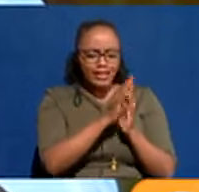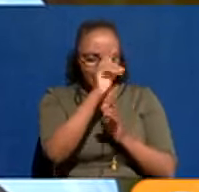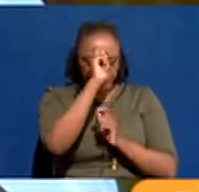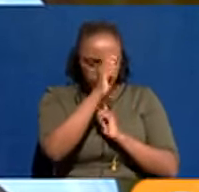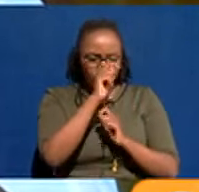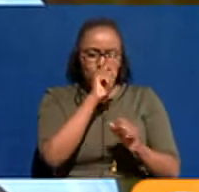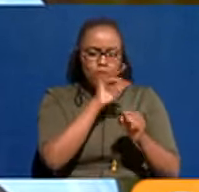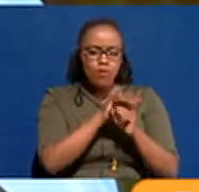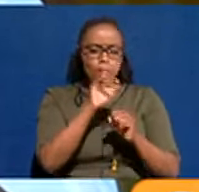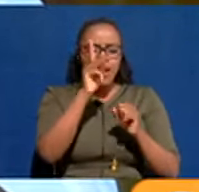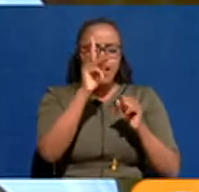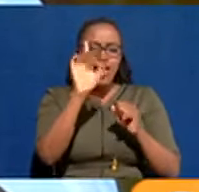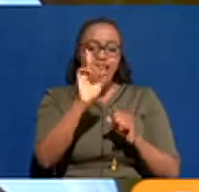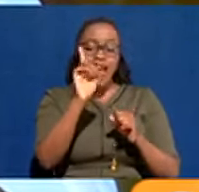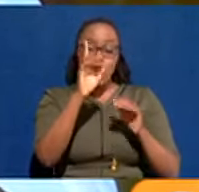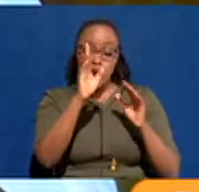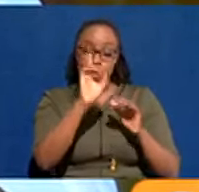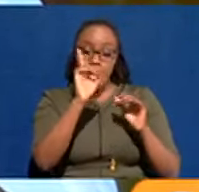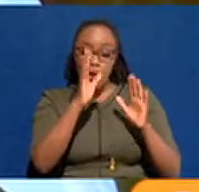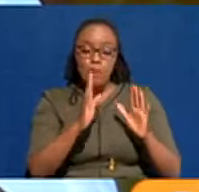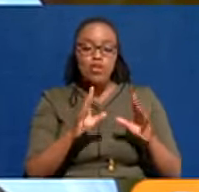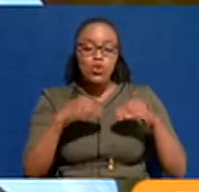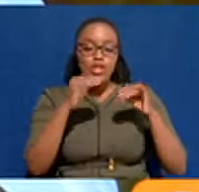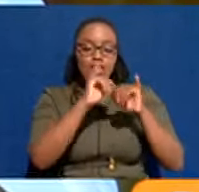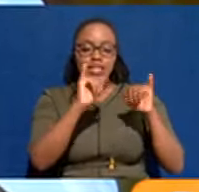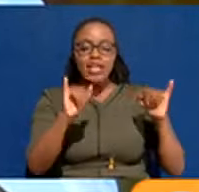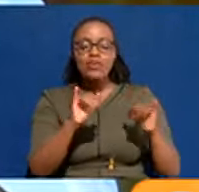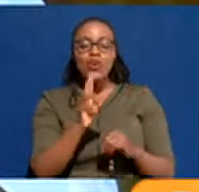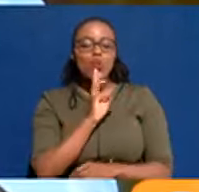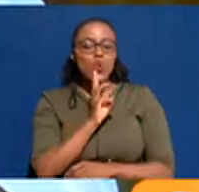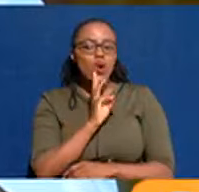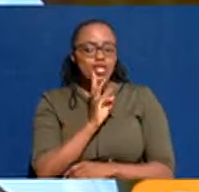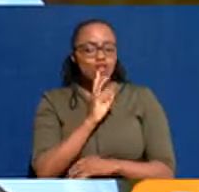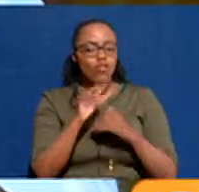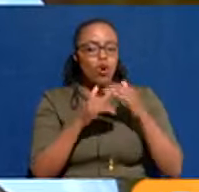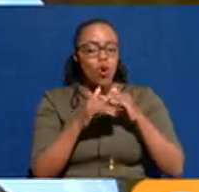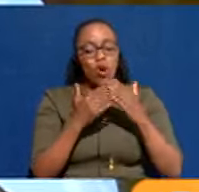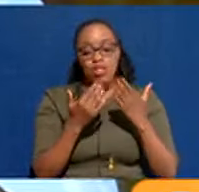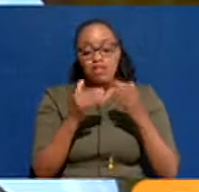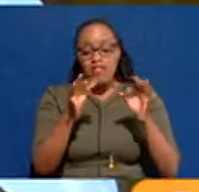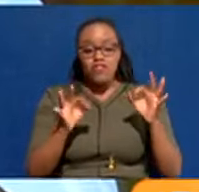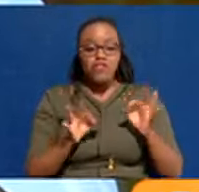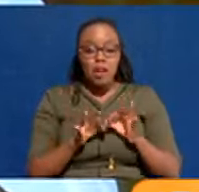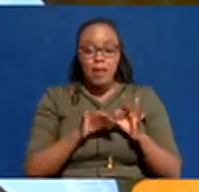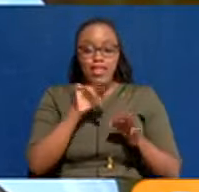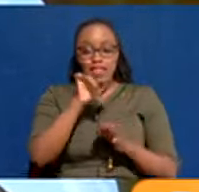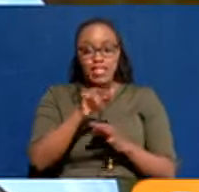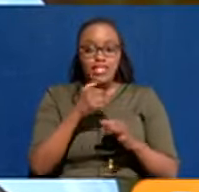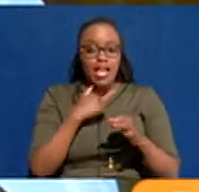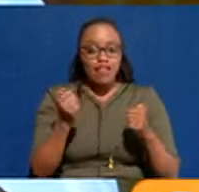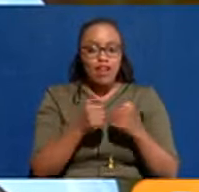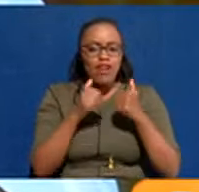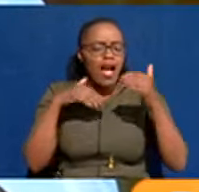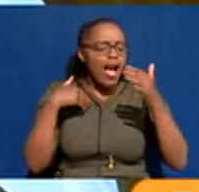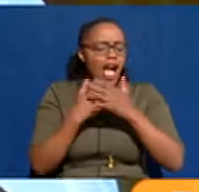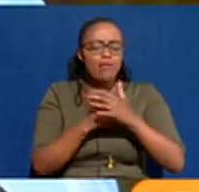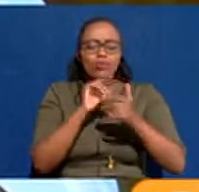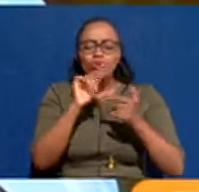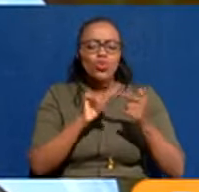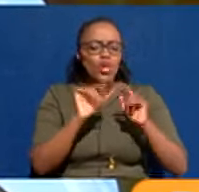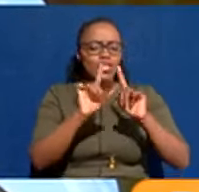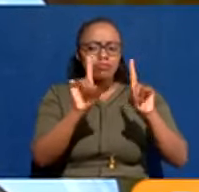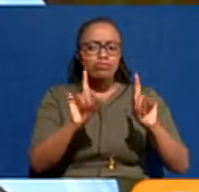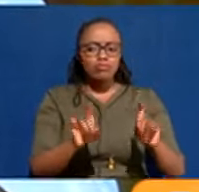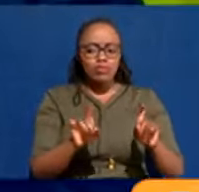Nairobians to deliver clean and safe water for all households. This is yet to happen, Governor. How far are you with the plans?